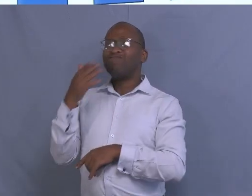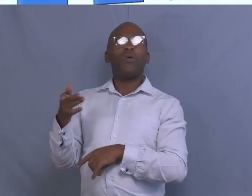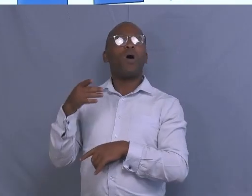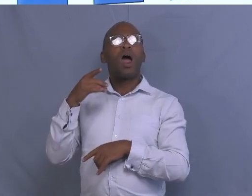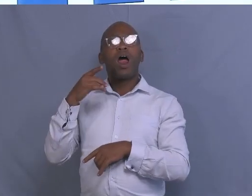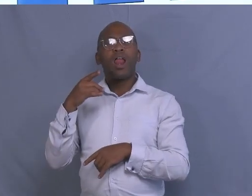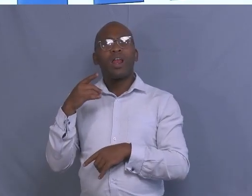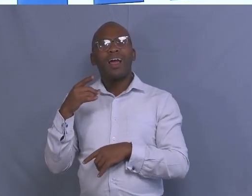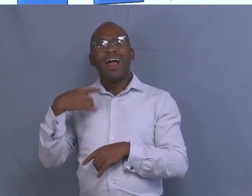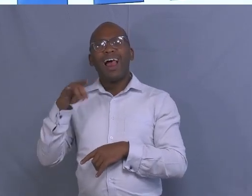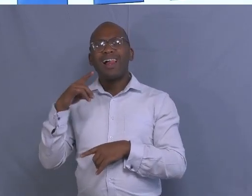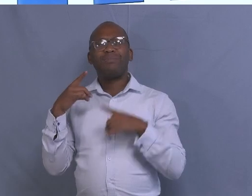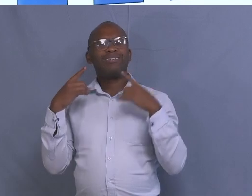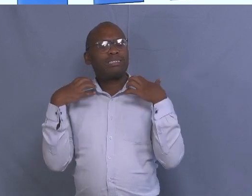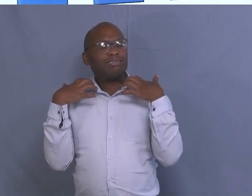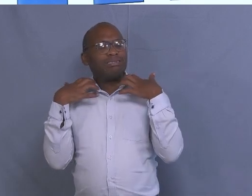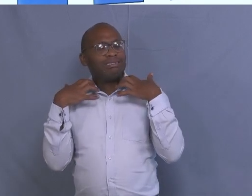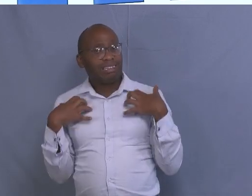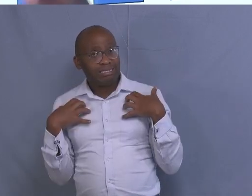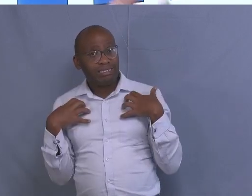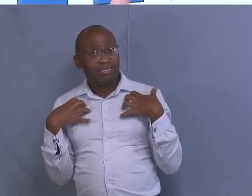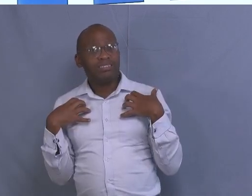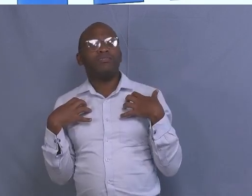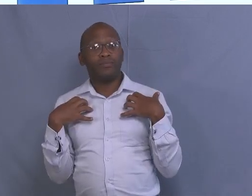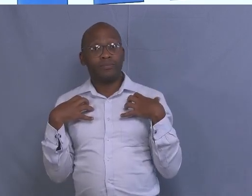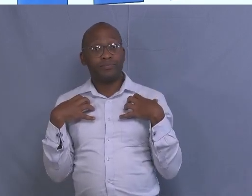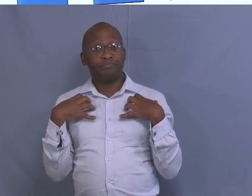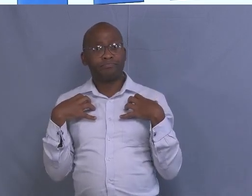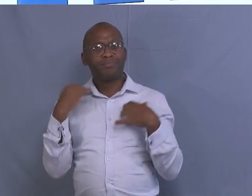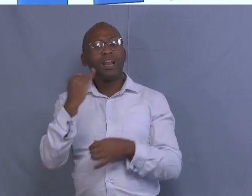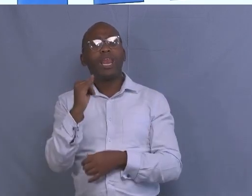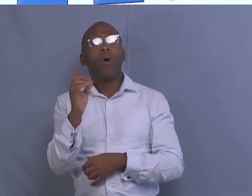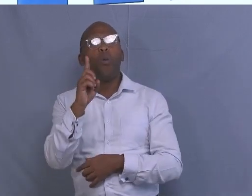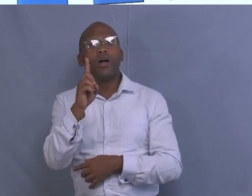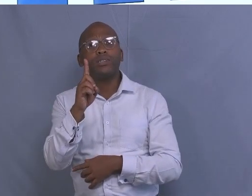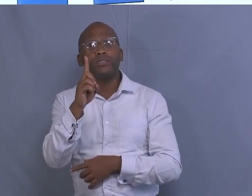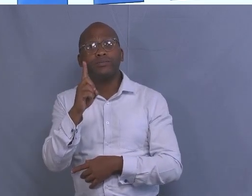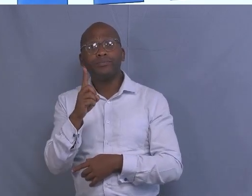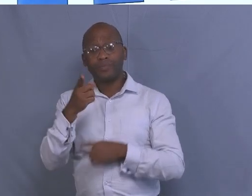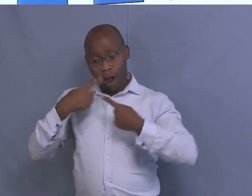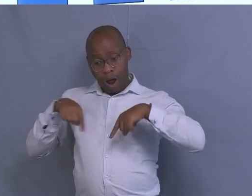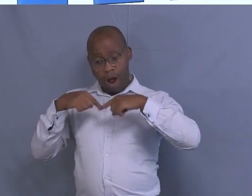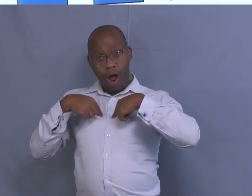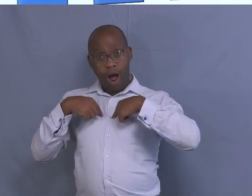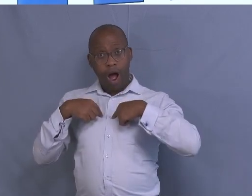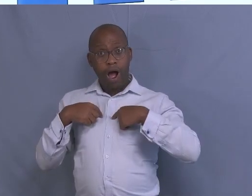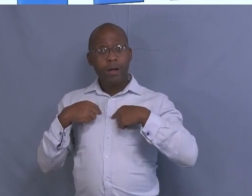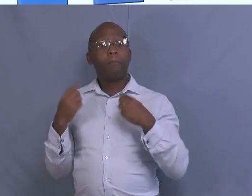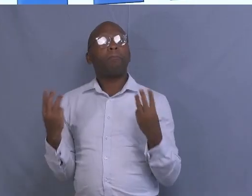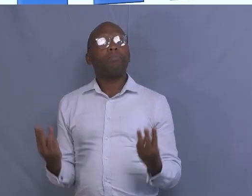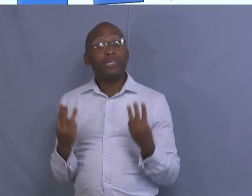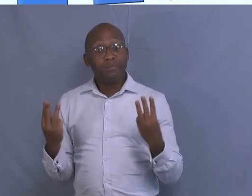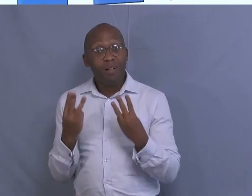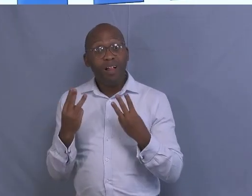hungry, you become stressed as a person. Same applies to our animals. When they are hungry, they become stressed because